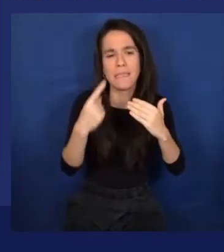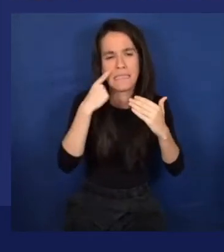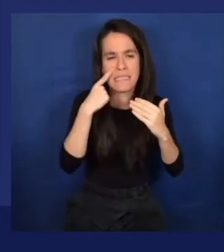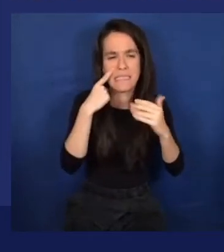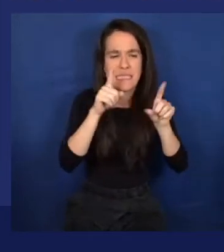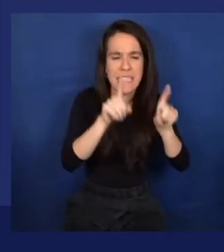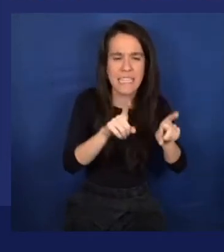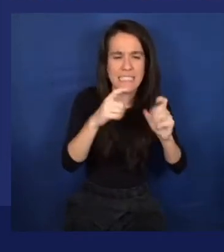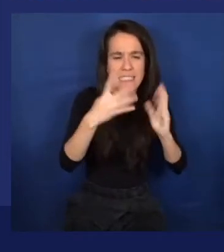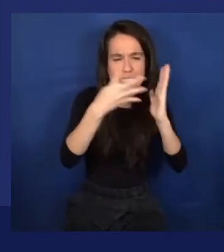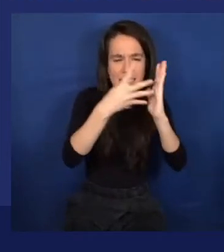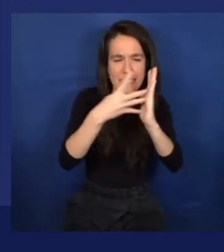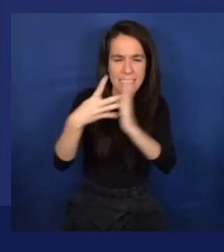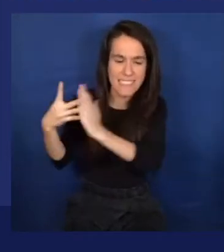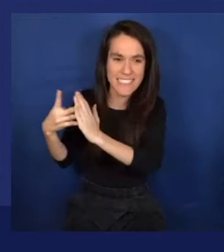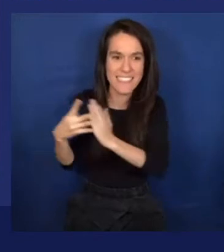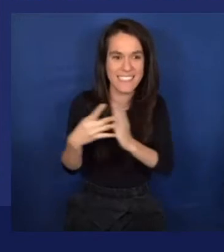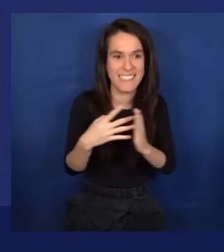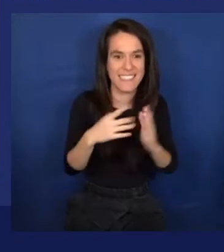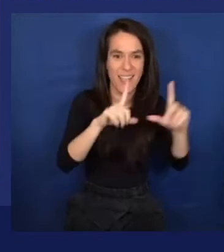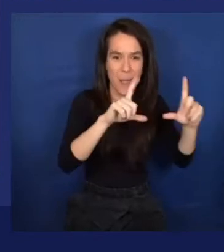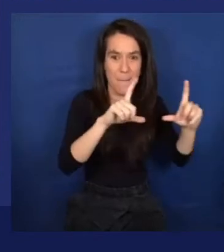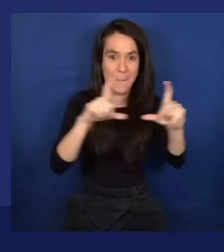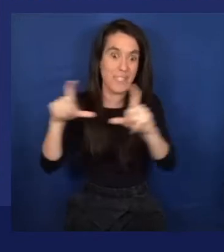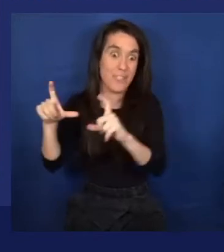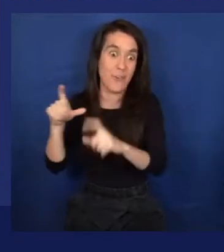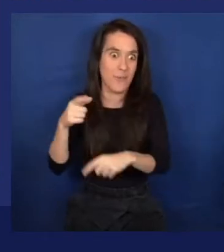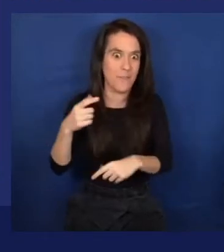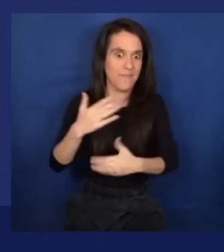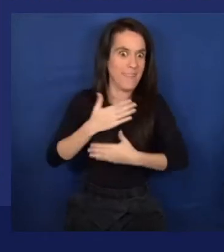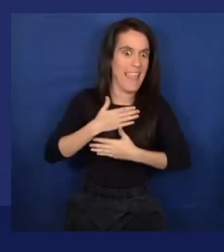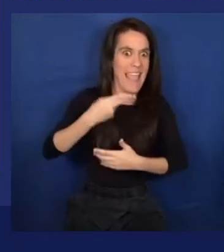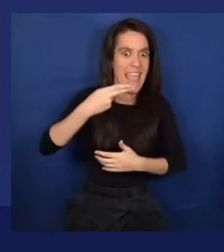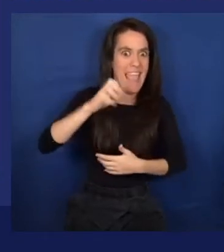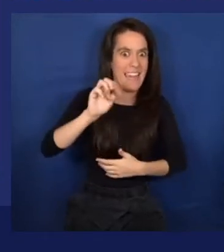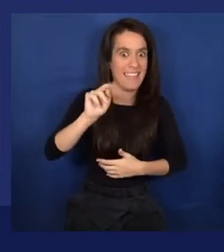all coming from Hank, we're going to test if we did the right thing.